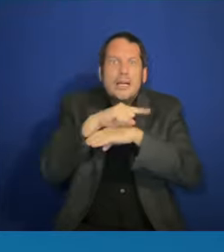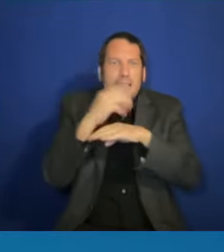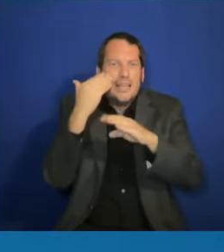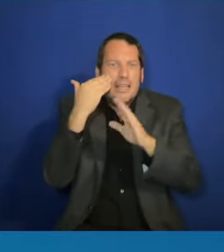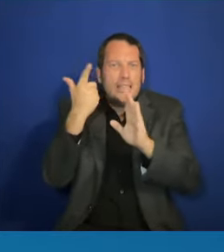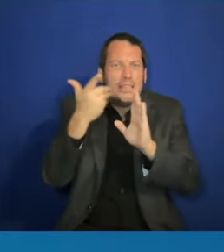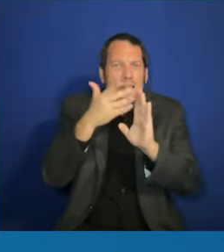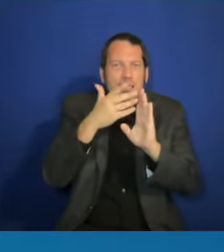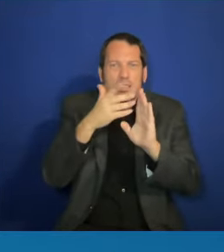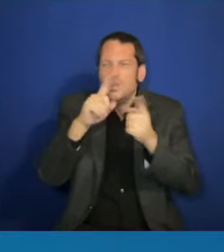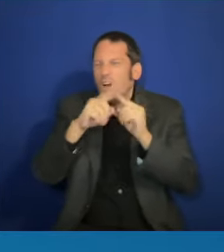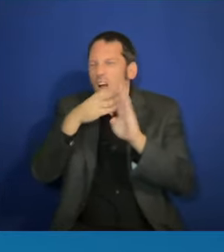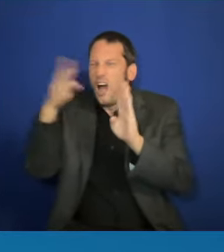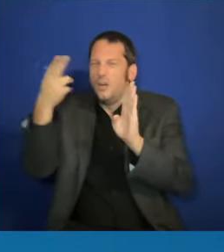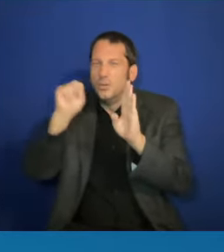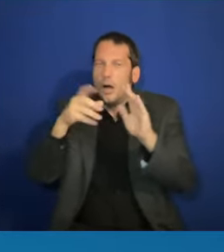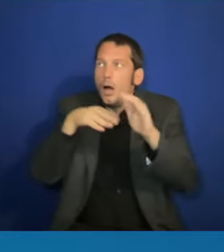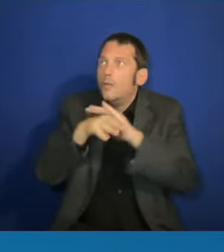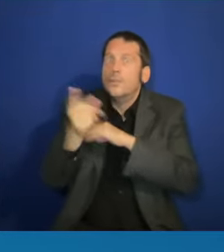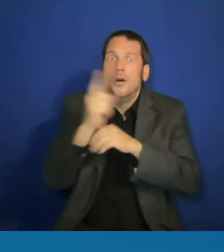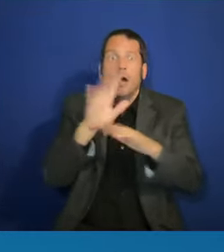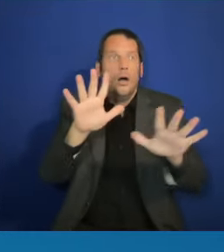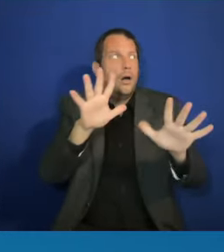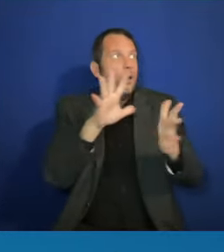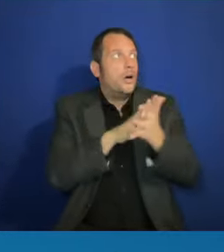participated in an active shooter drill.